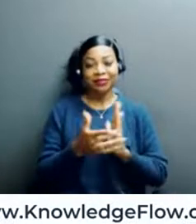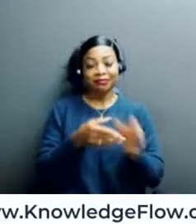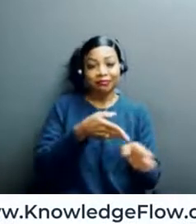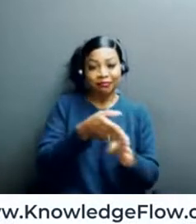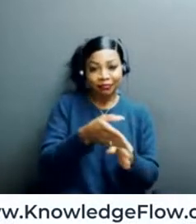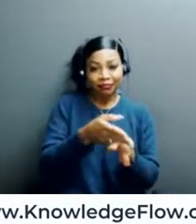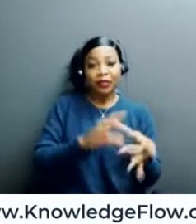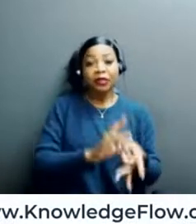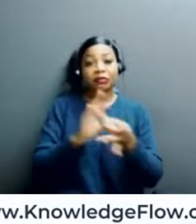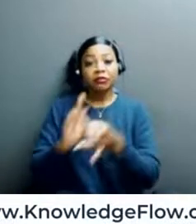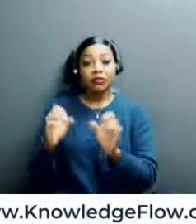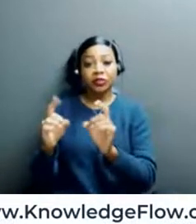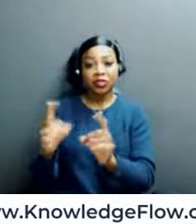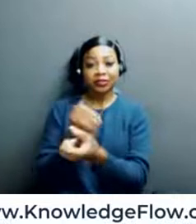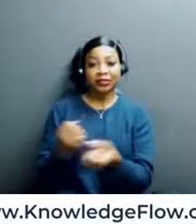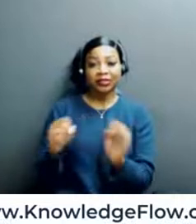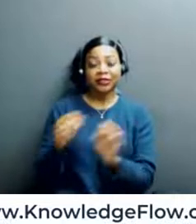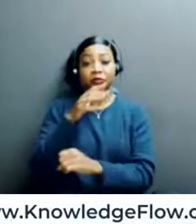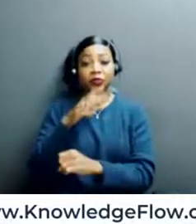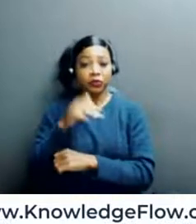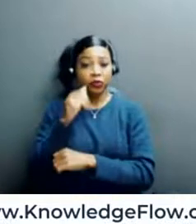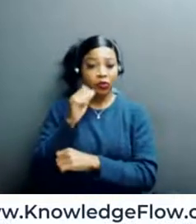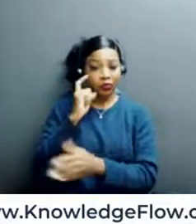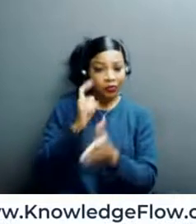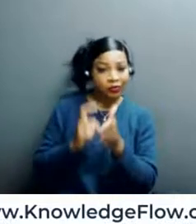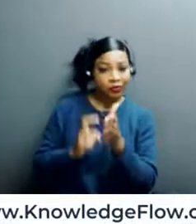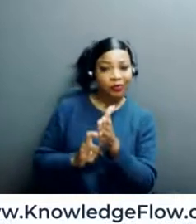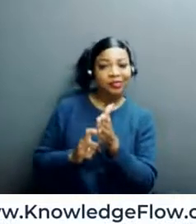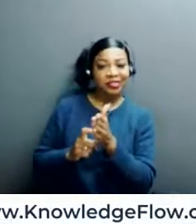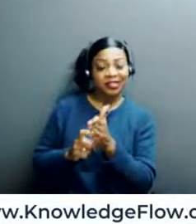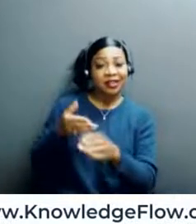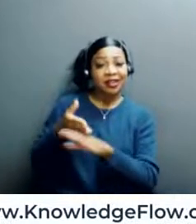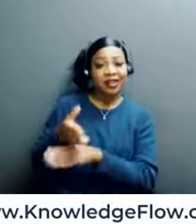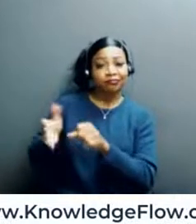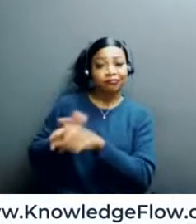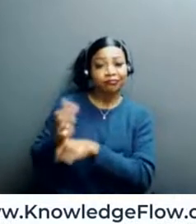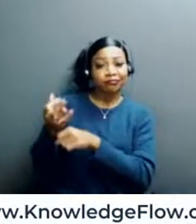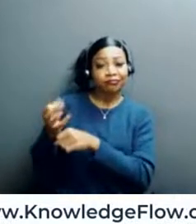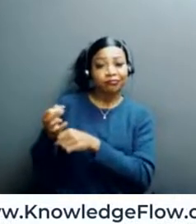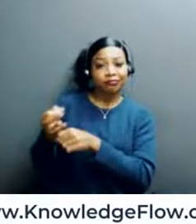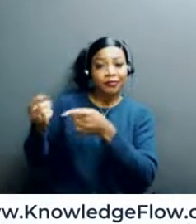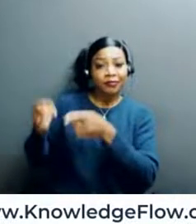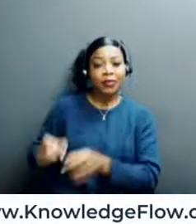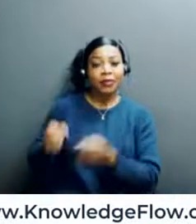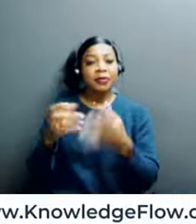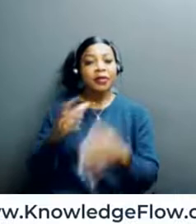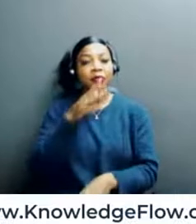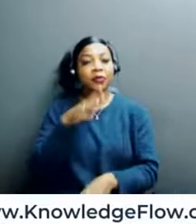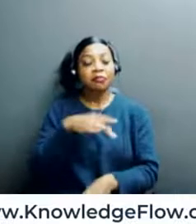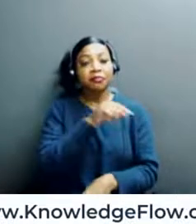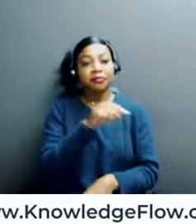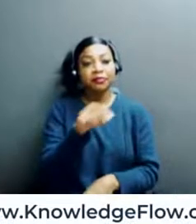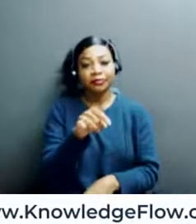education, safety, and security of women and girls, what we have seen as a result of the pandemic, a lot of women, especially in